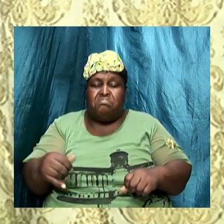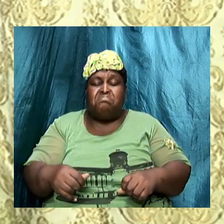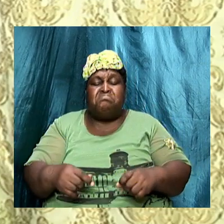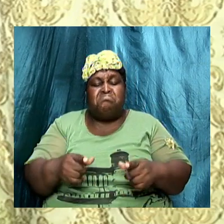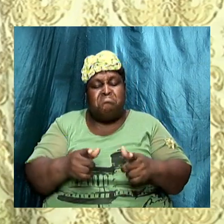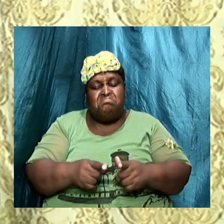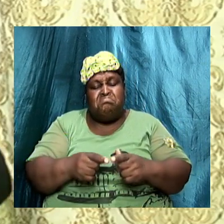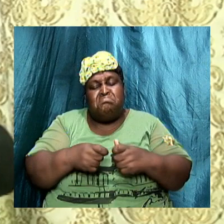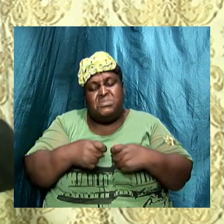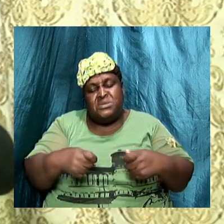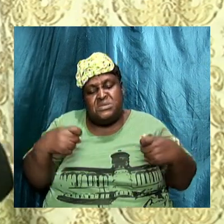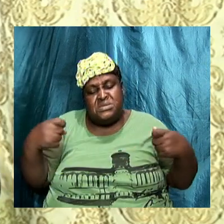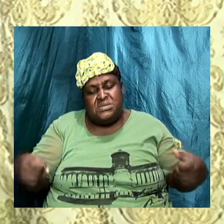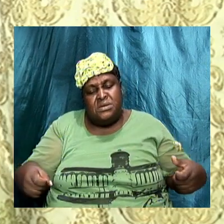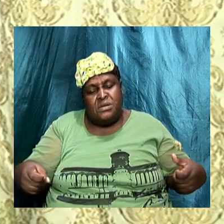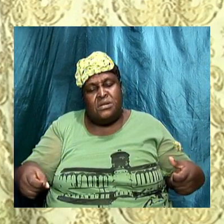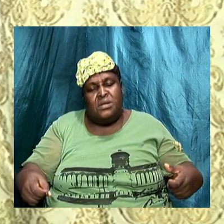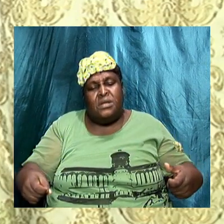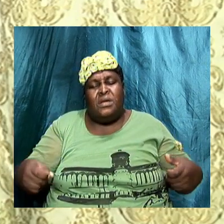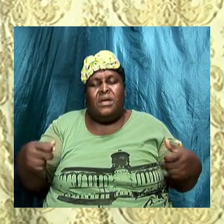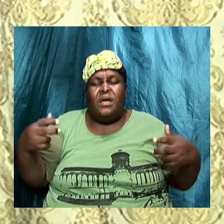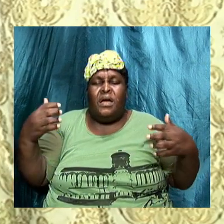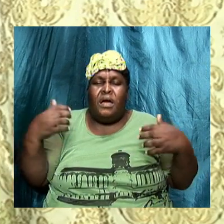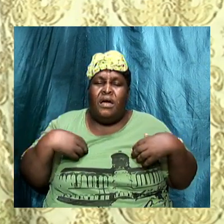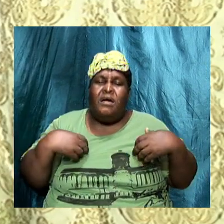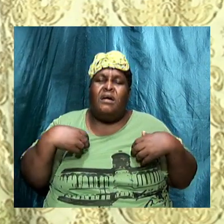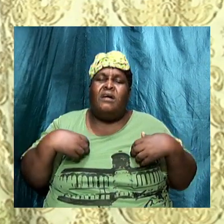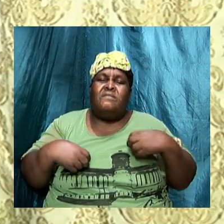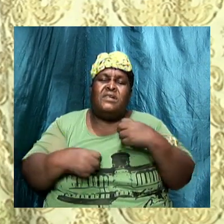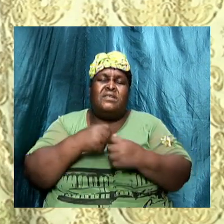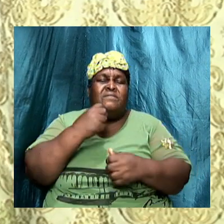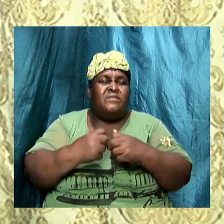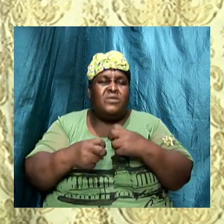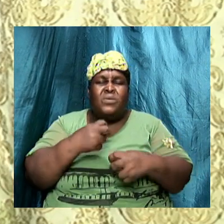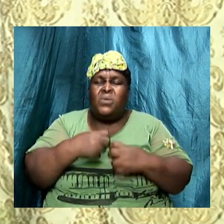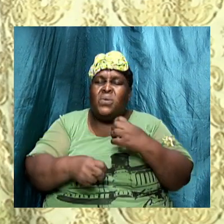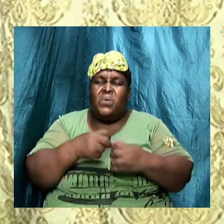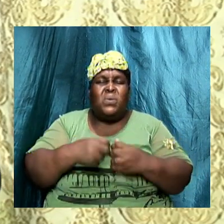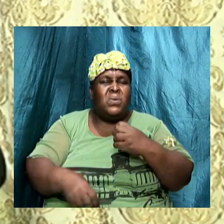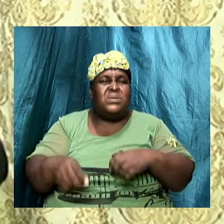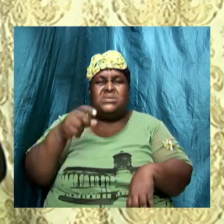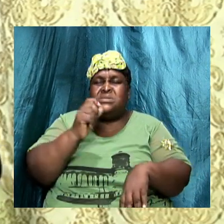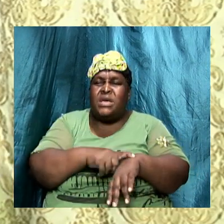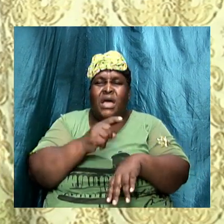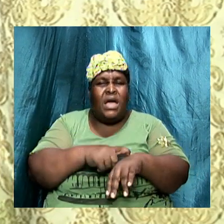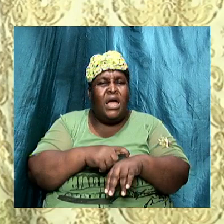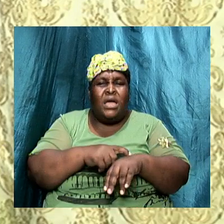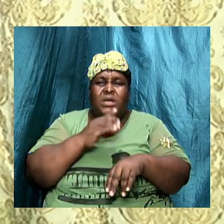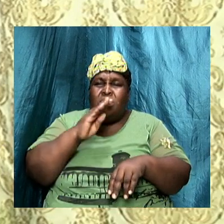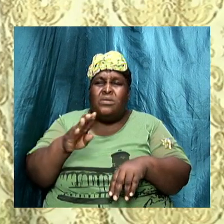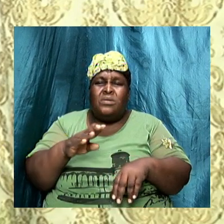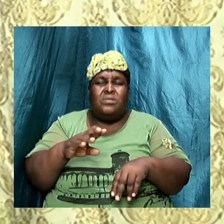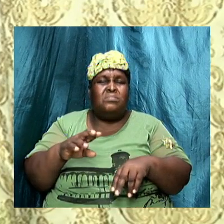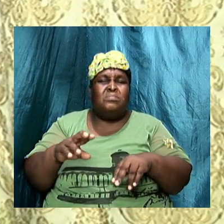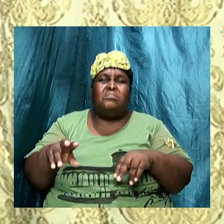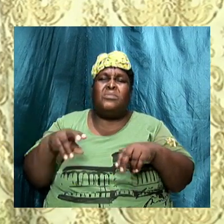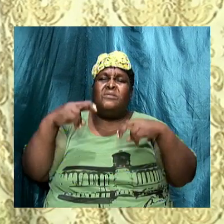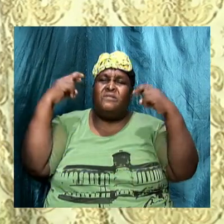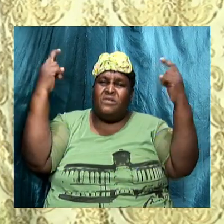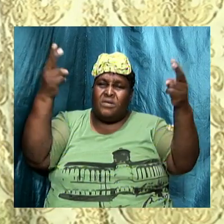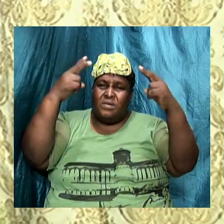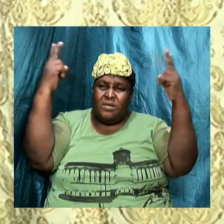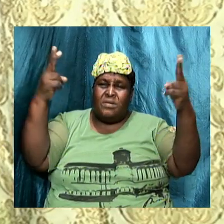and we have a difficult time growing and overcome a difficult time abiding in the grace